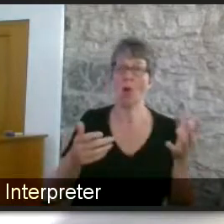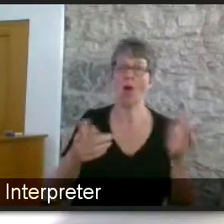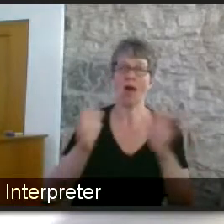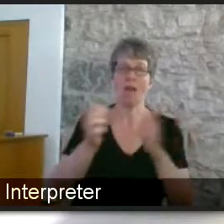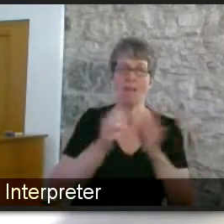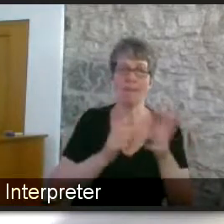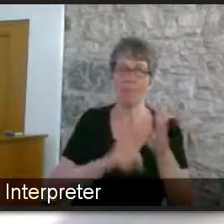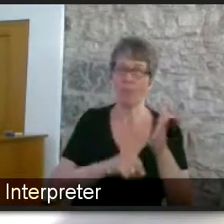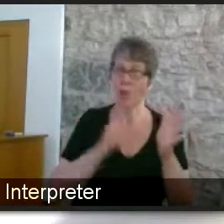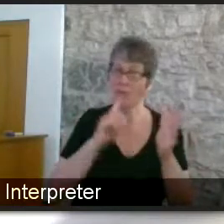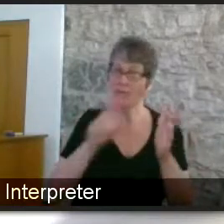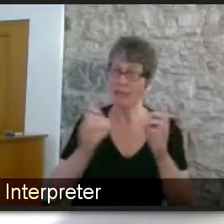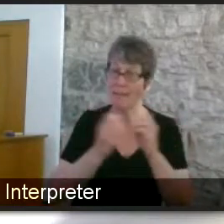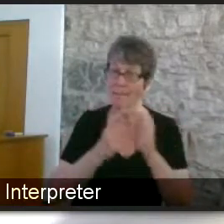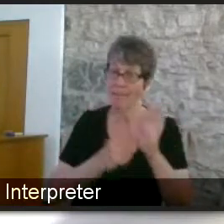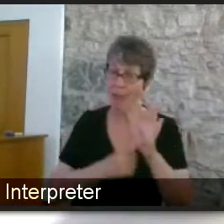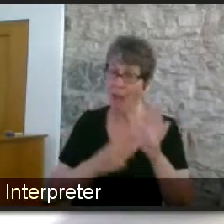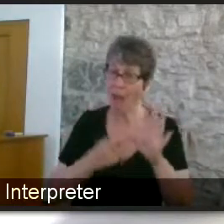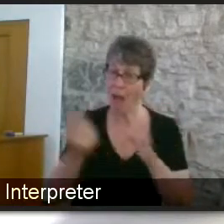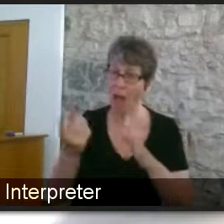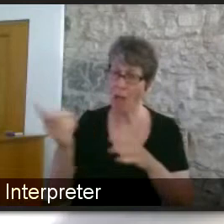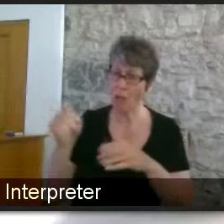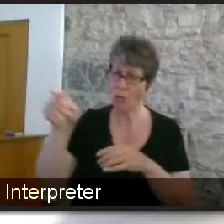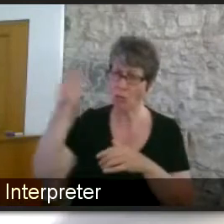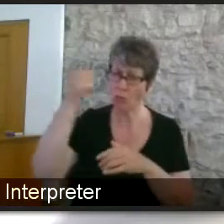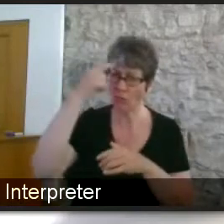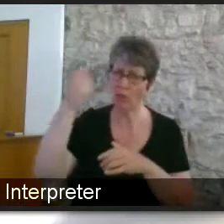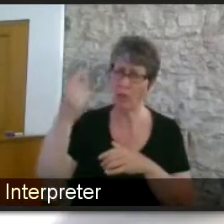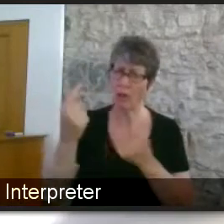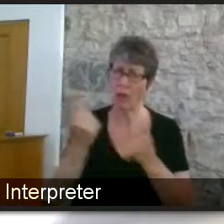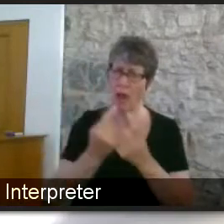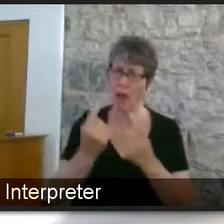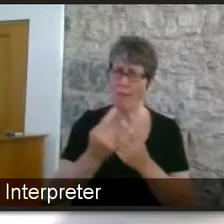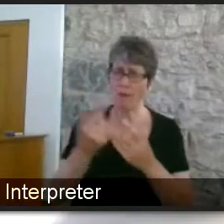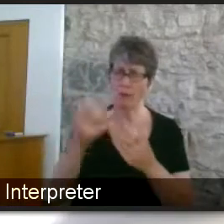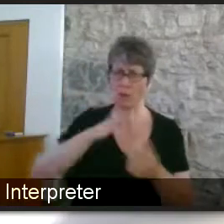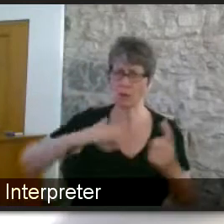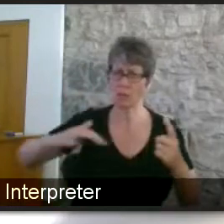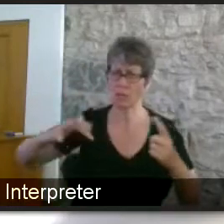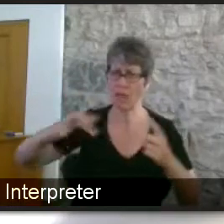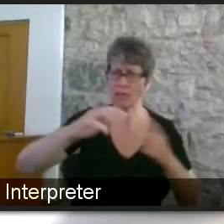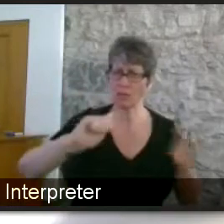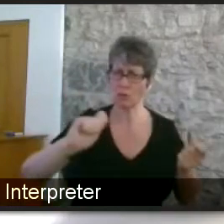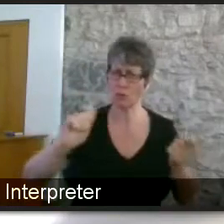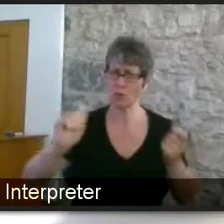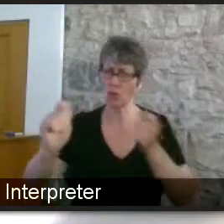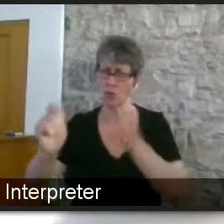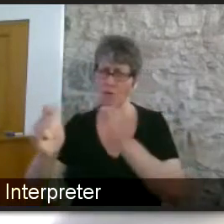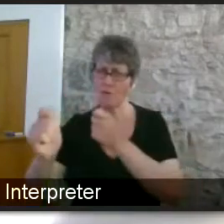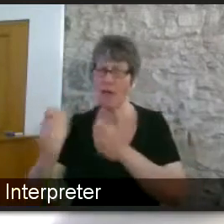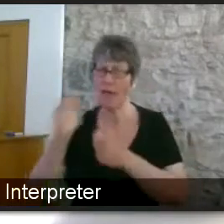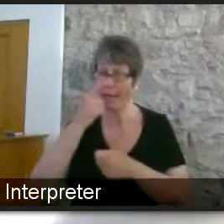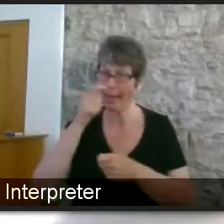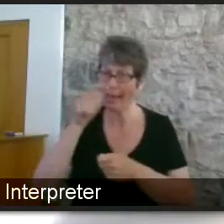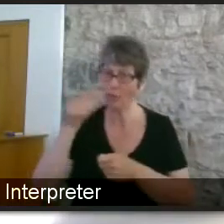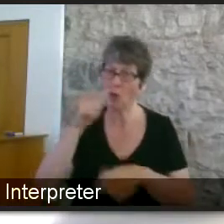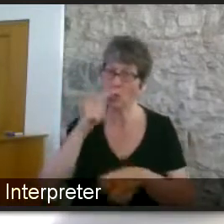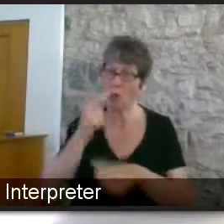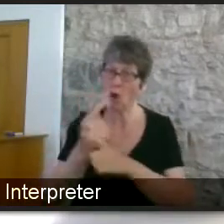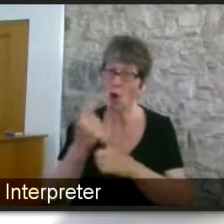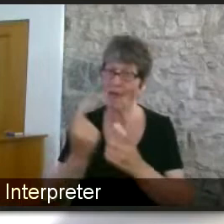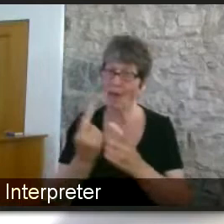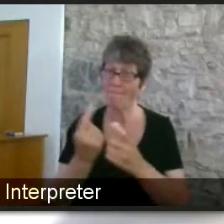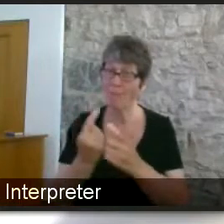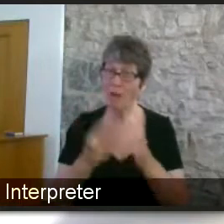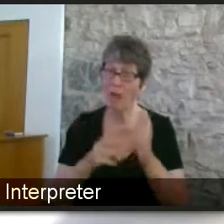that bill just on the point that's been made to the general cultural shift in society and obviously just to comment on the point that andrew made as well around